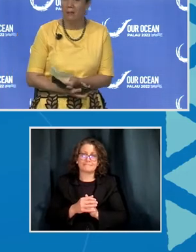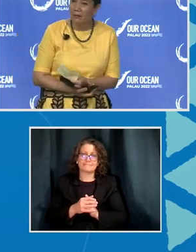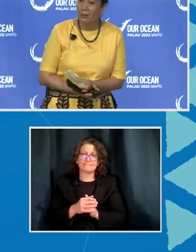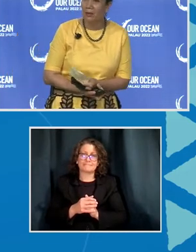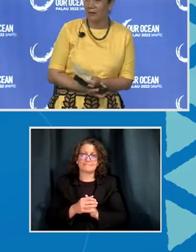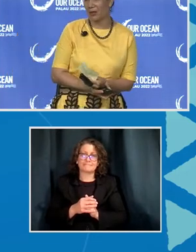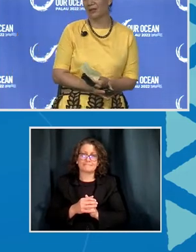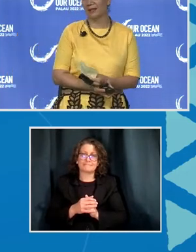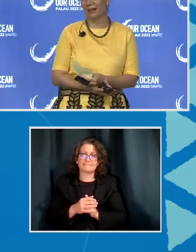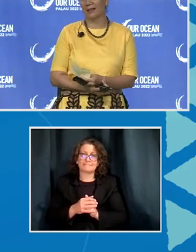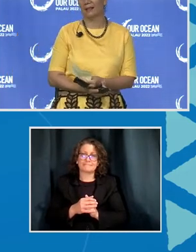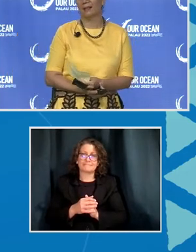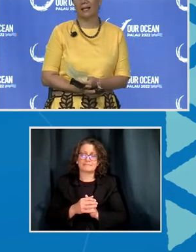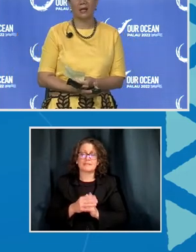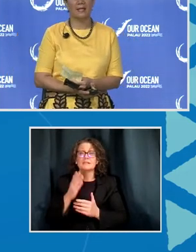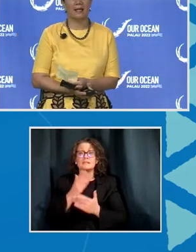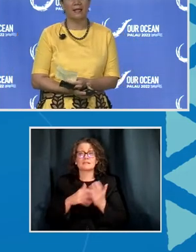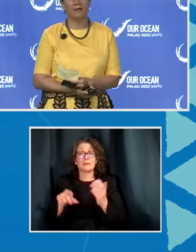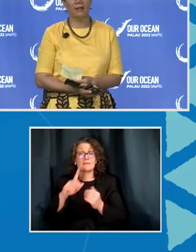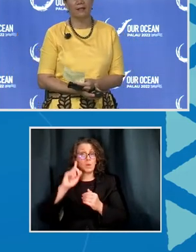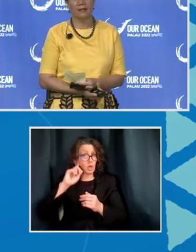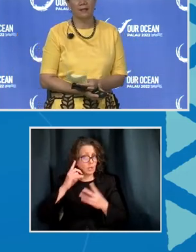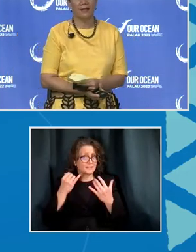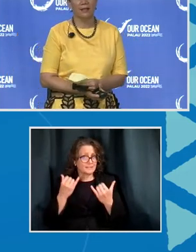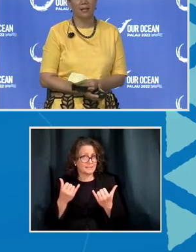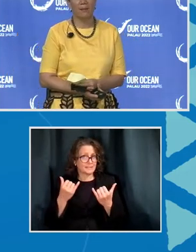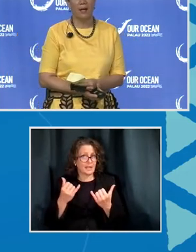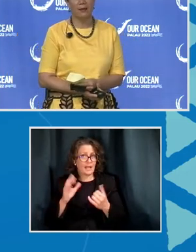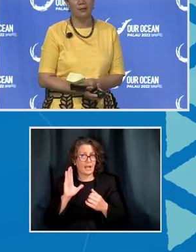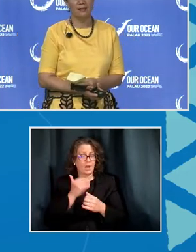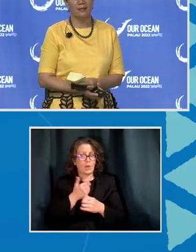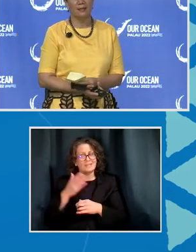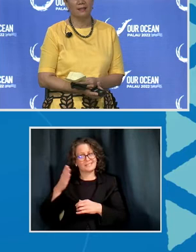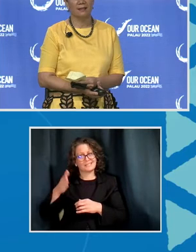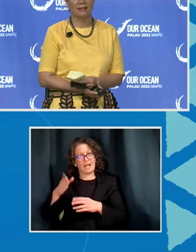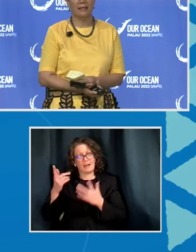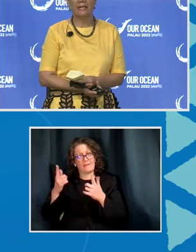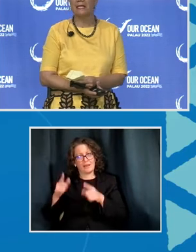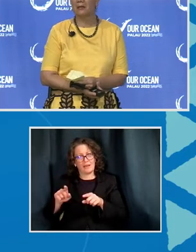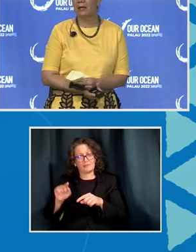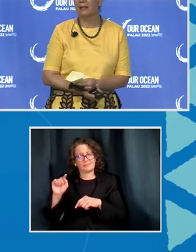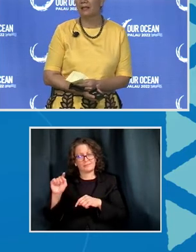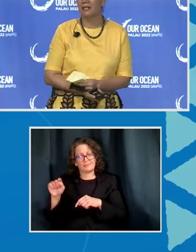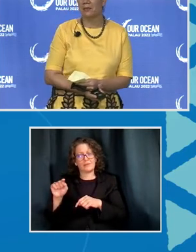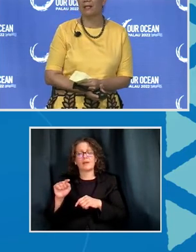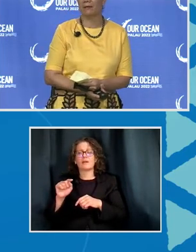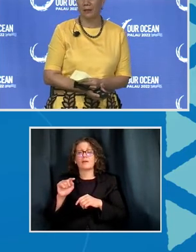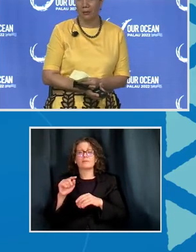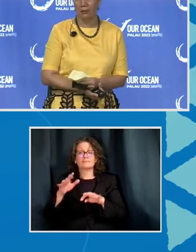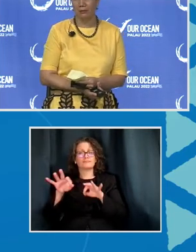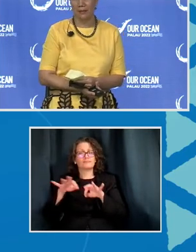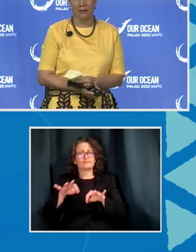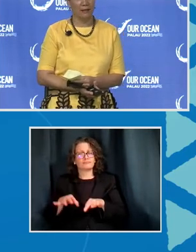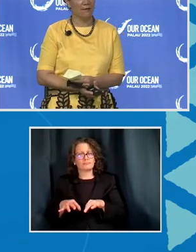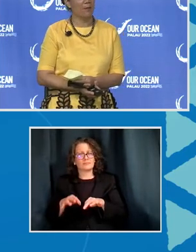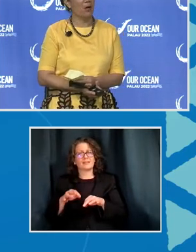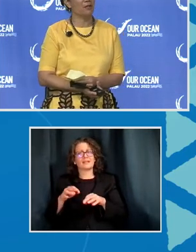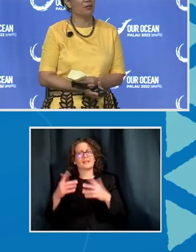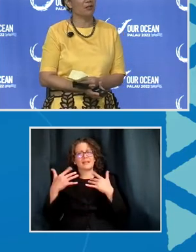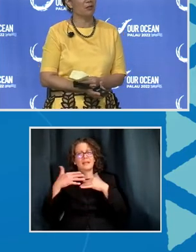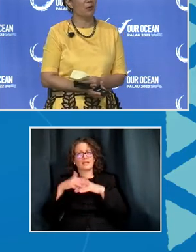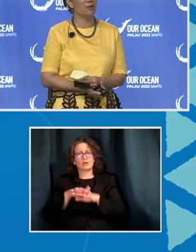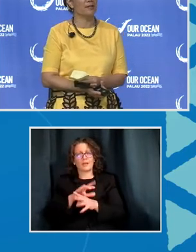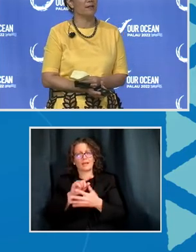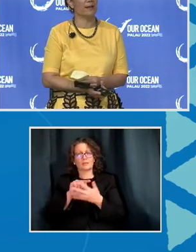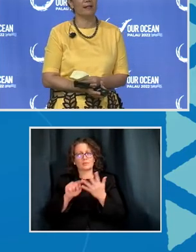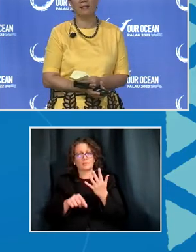Some of you will have heard today at our side event about the integrated suite of tools for